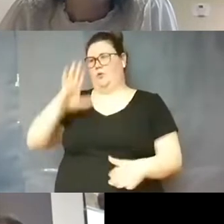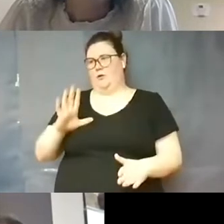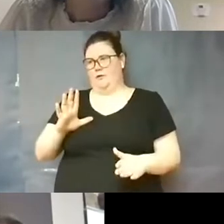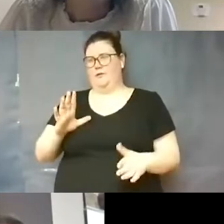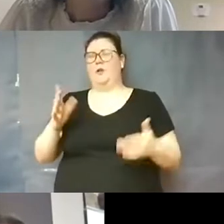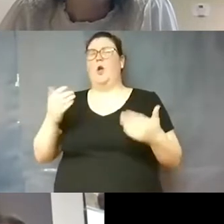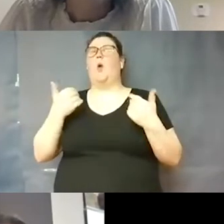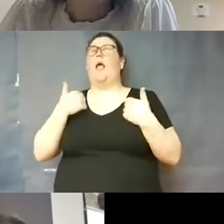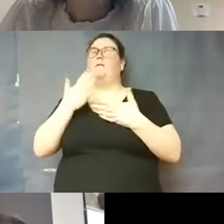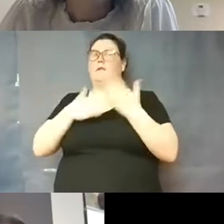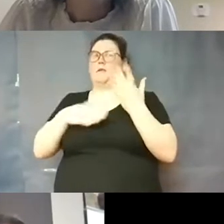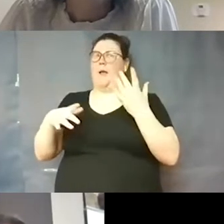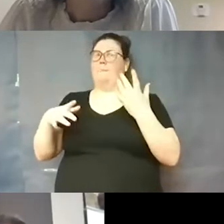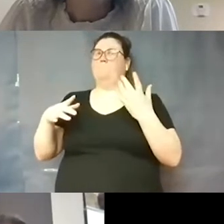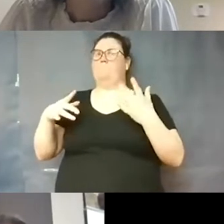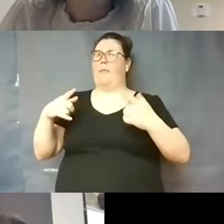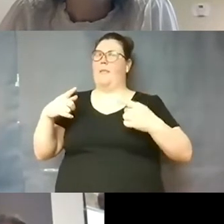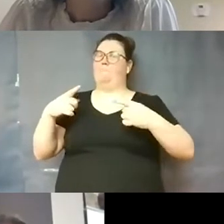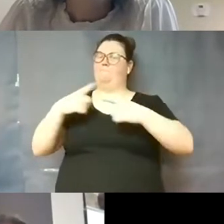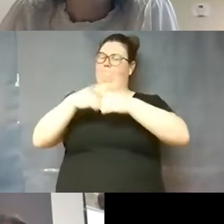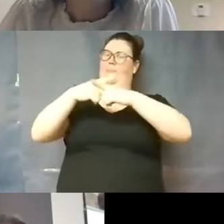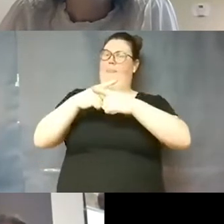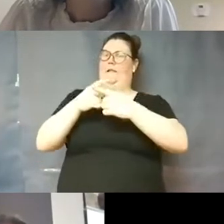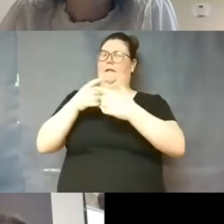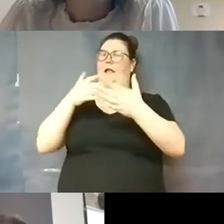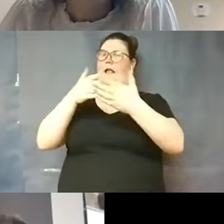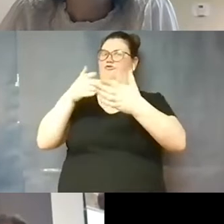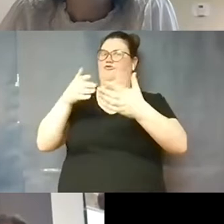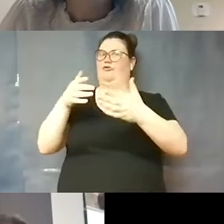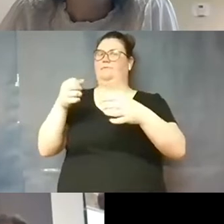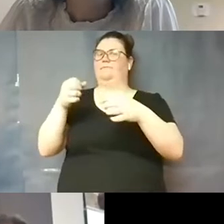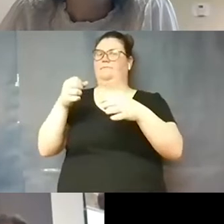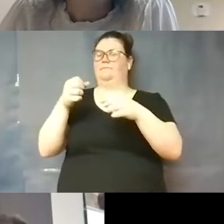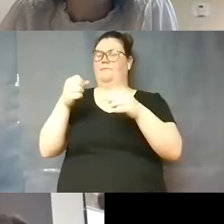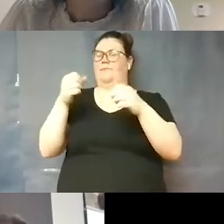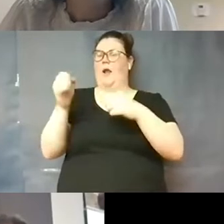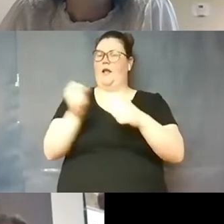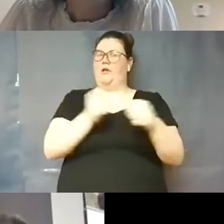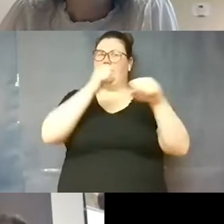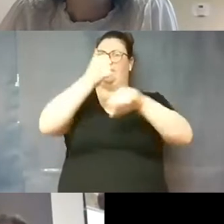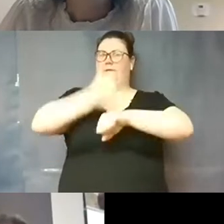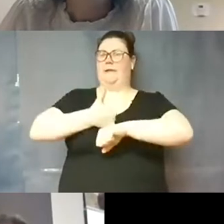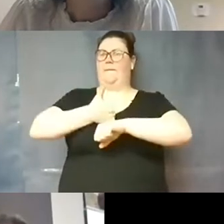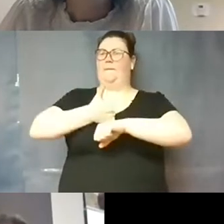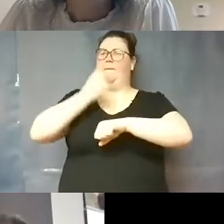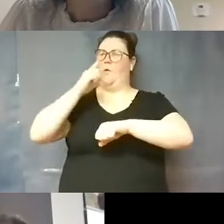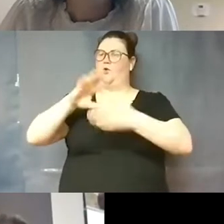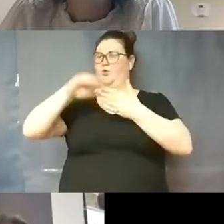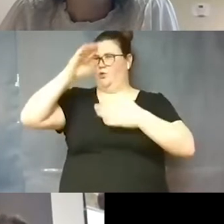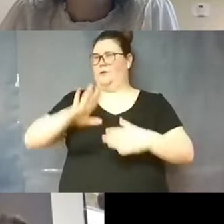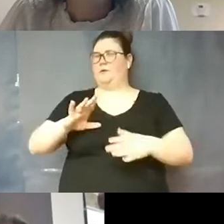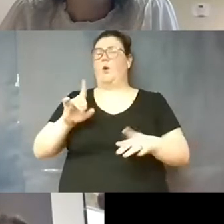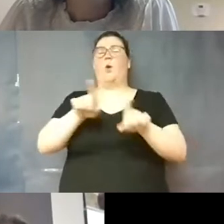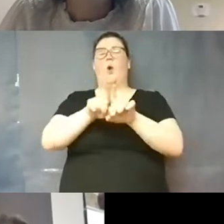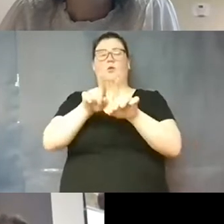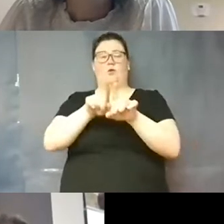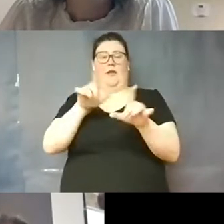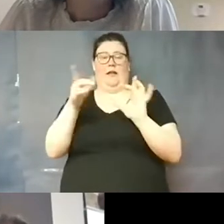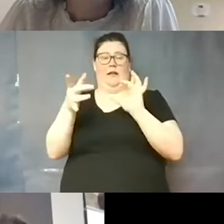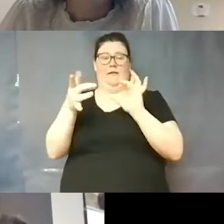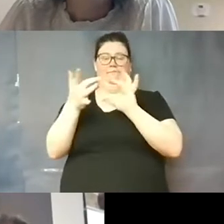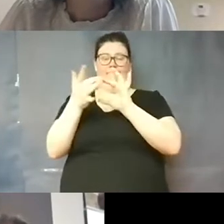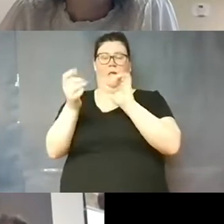mitigation strategies that are in place for every one of our students however we also are in contact with our local health departments